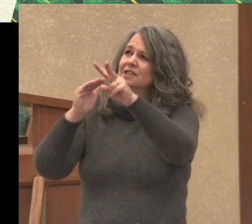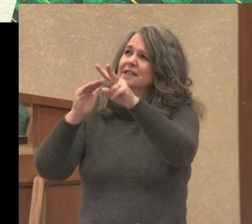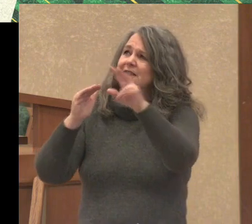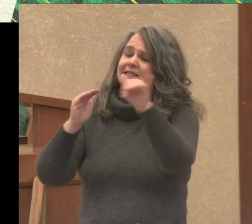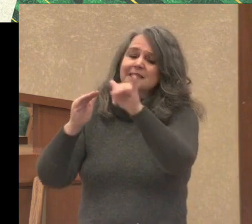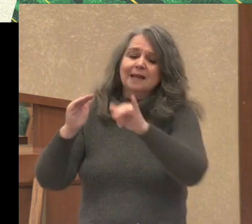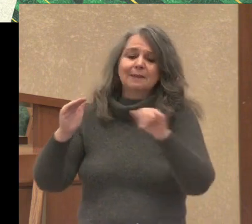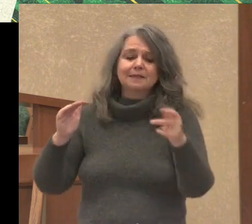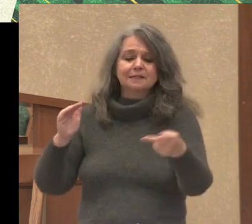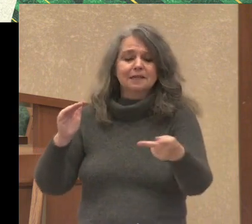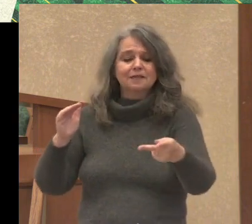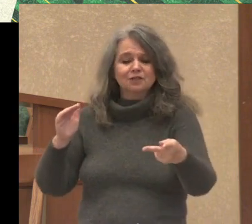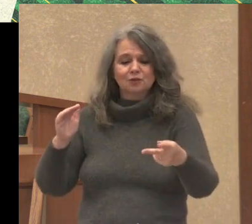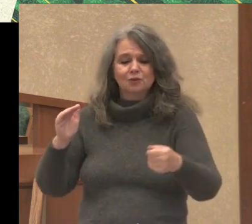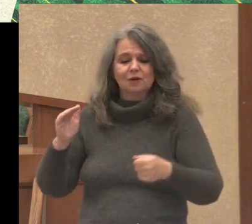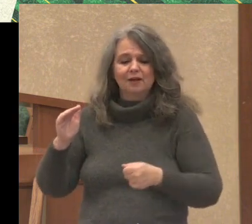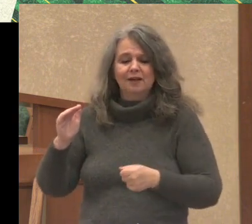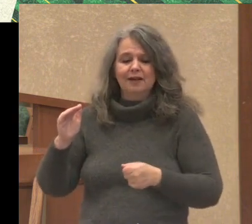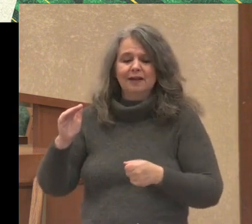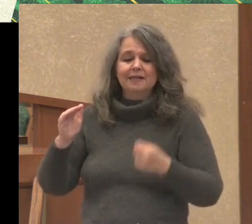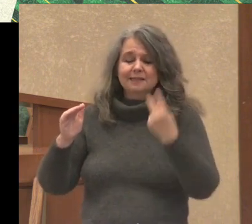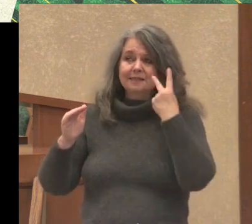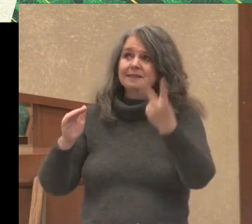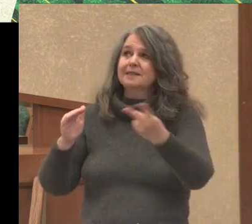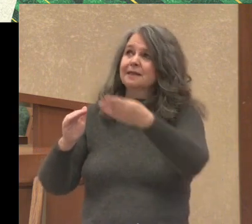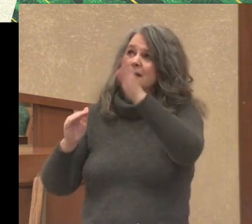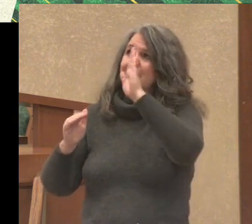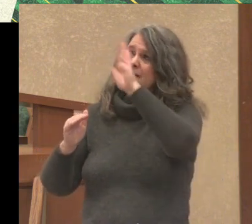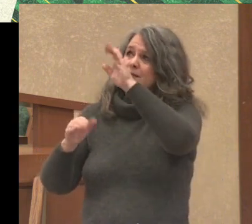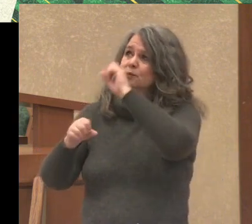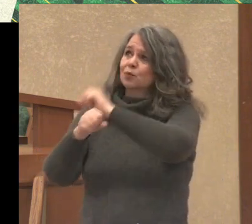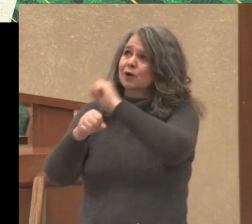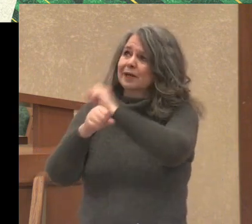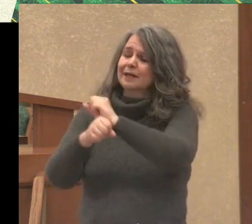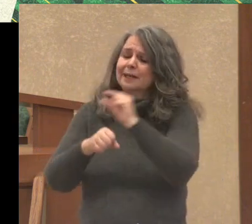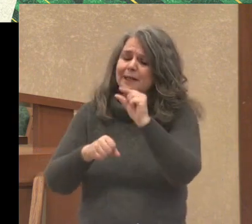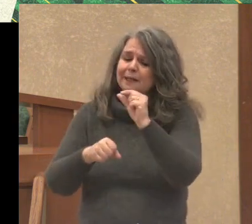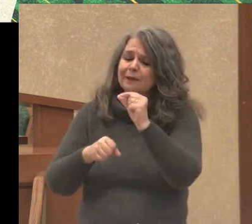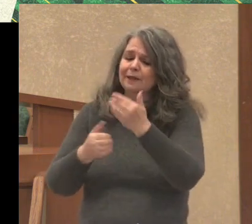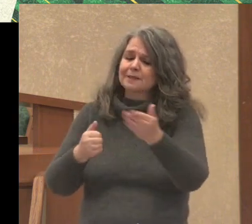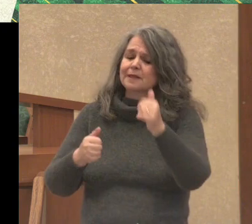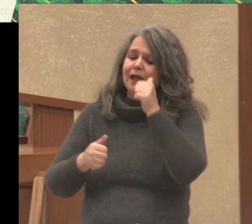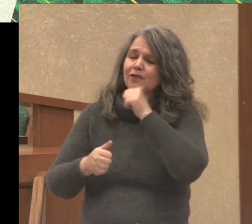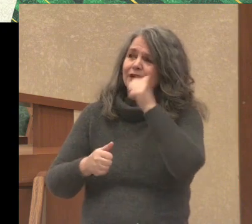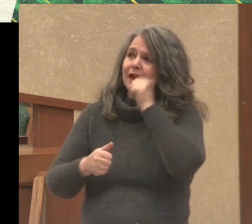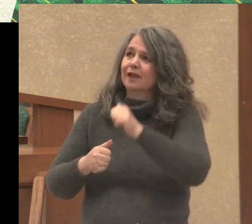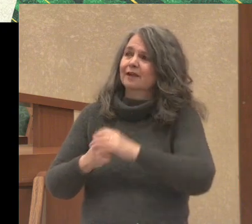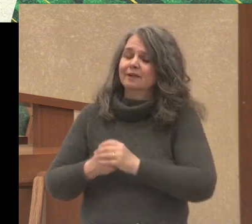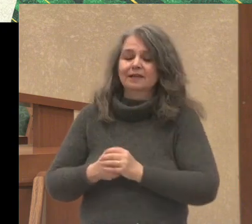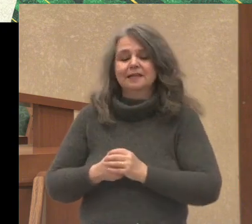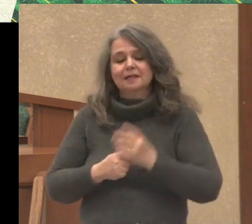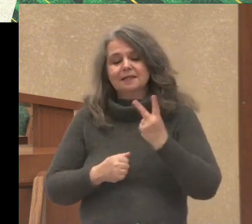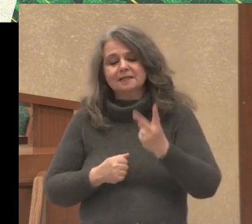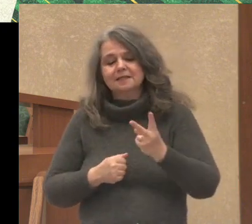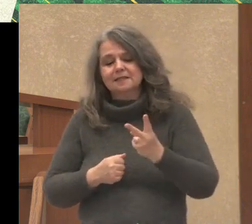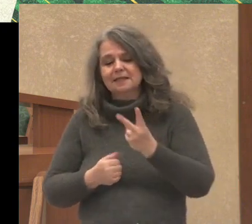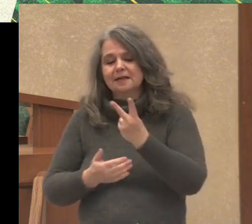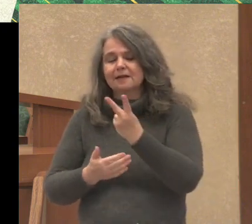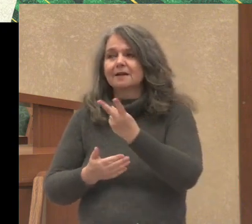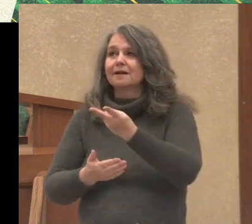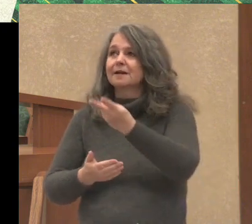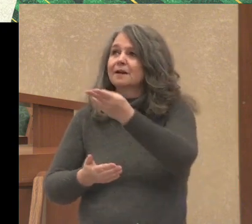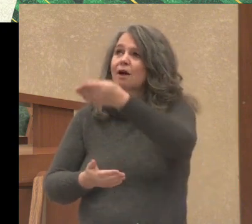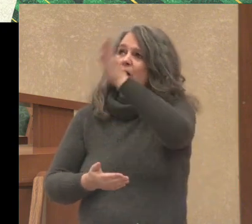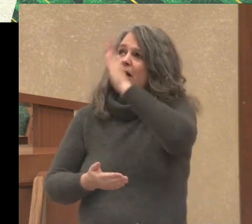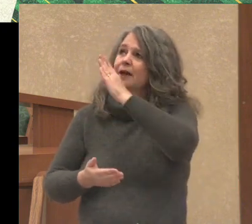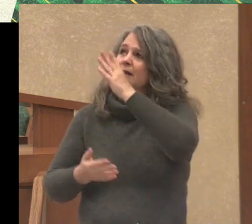to see God at work in the little everyday ways. We can see God's hand as another person reaches